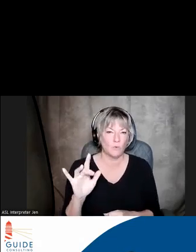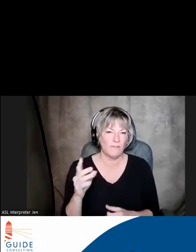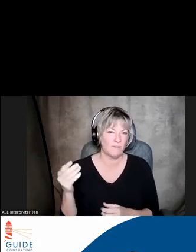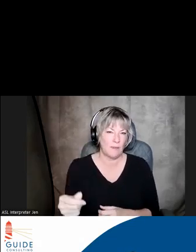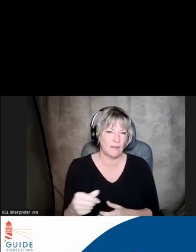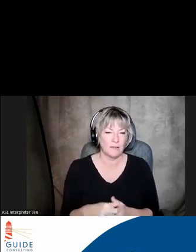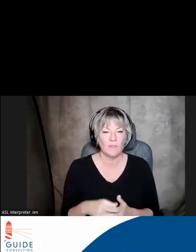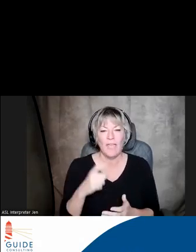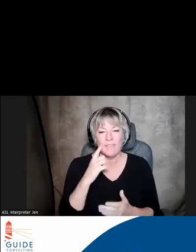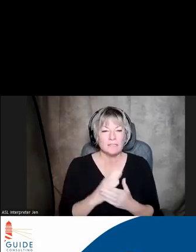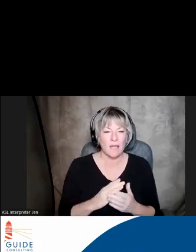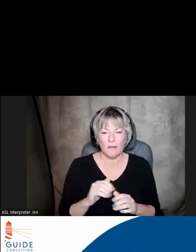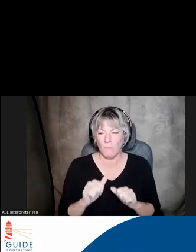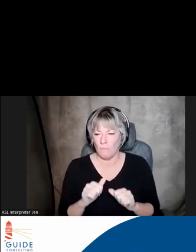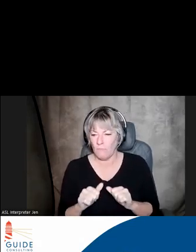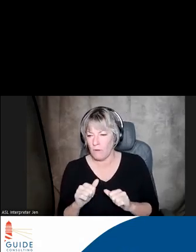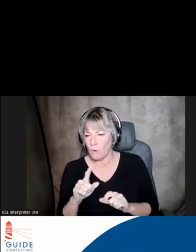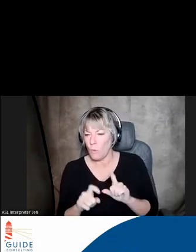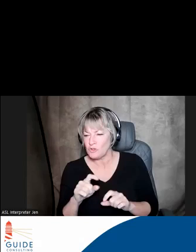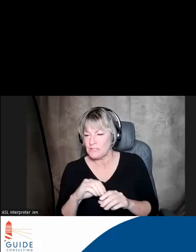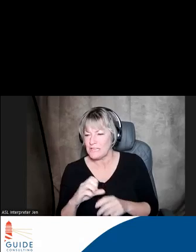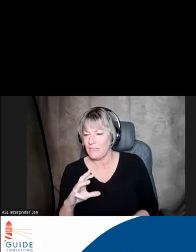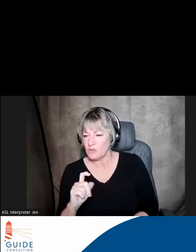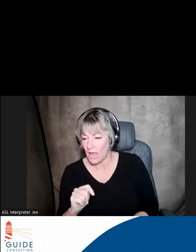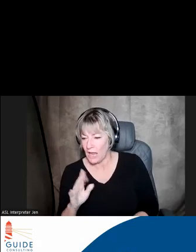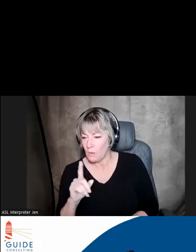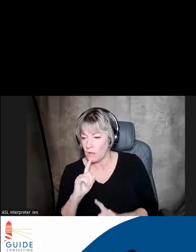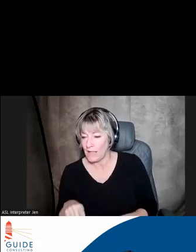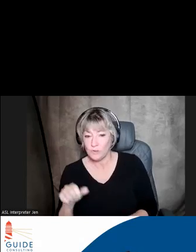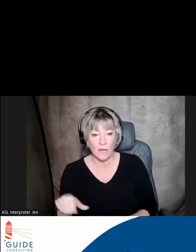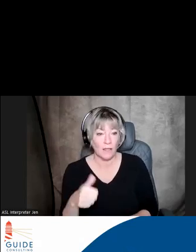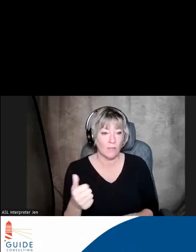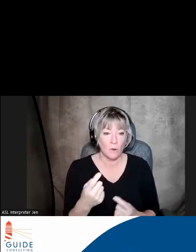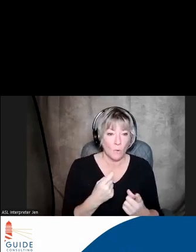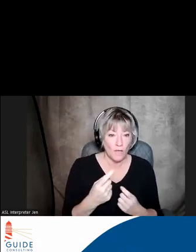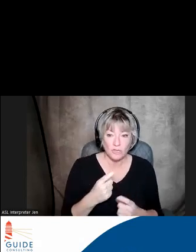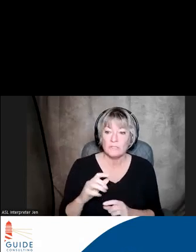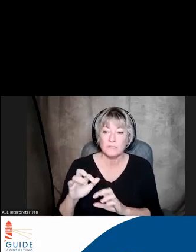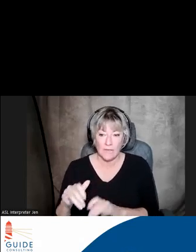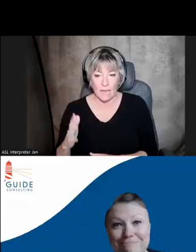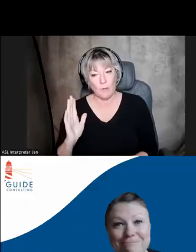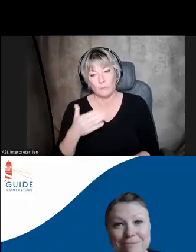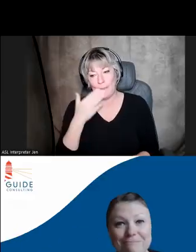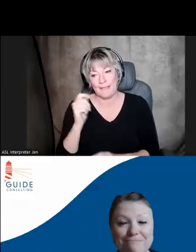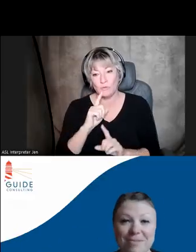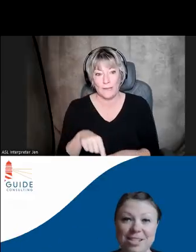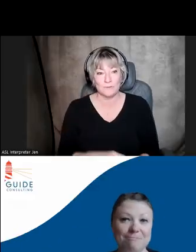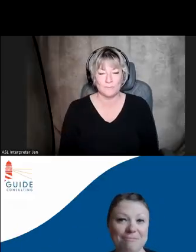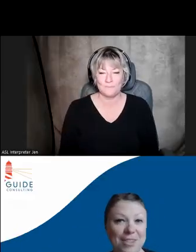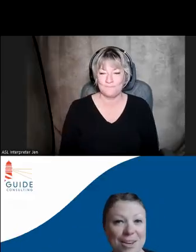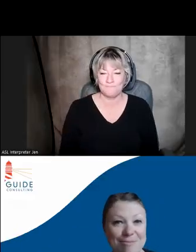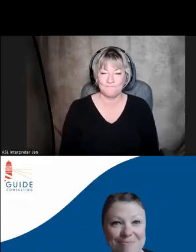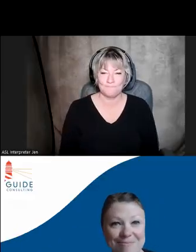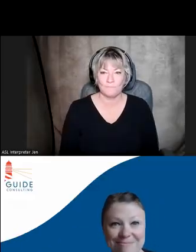I think there might be some questions in the chat I will handle there. If anybody else has any questions, please fill them in and I will do my best to answer. That's